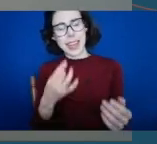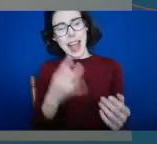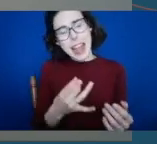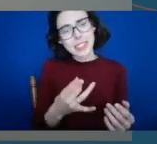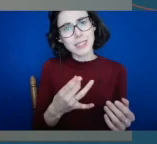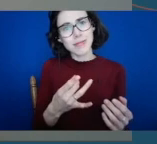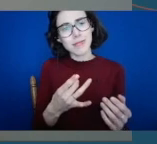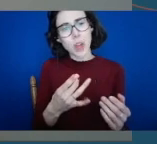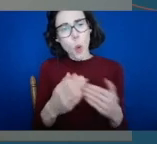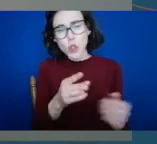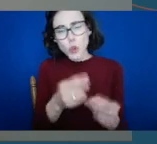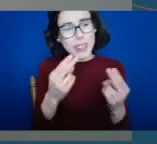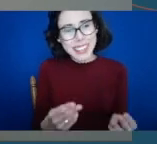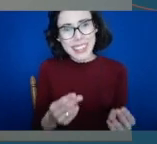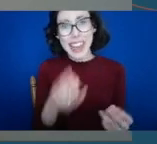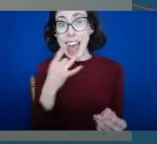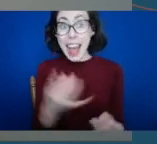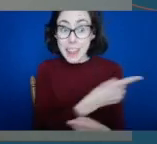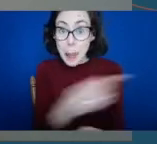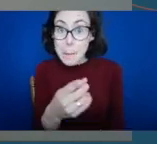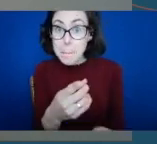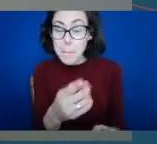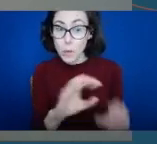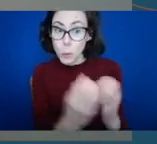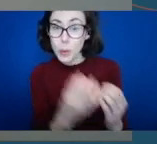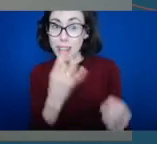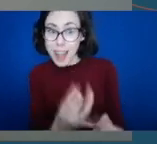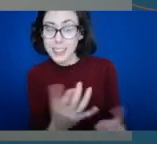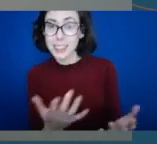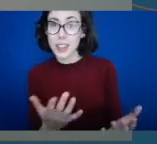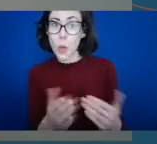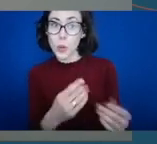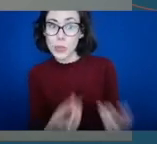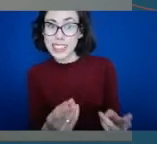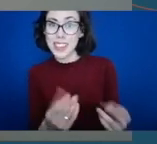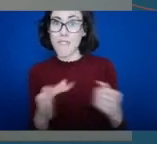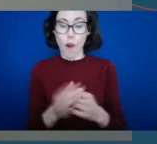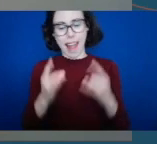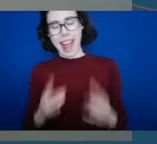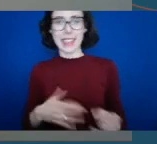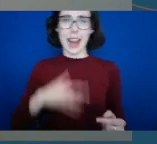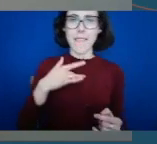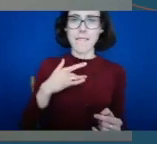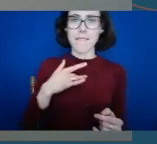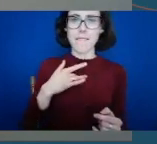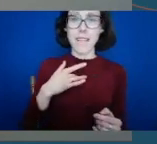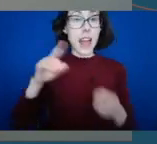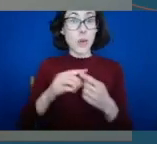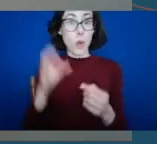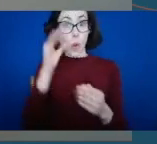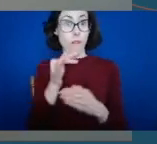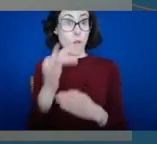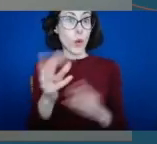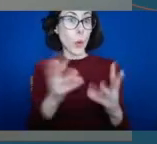people with disabilities experience in relation to leading active and healthy lifestyles. And collectively, look forward to working with you and your organisations